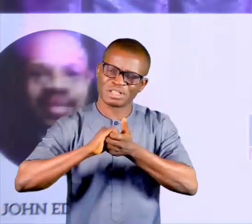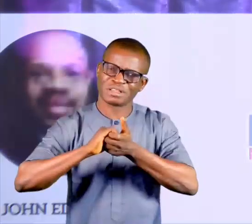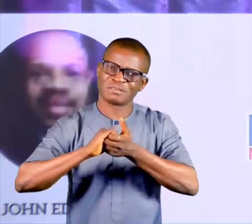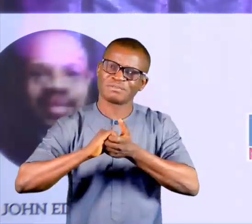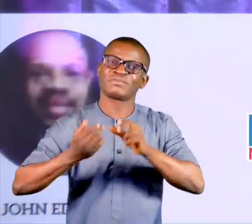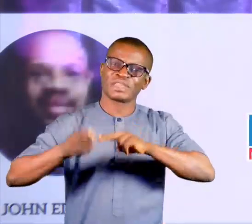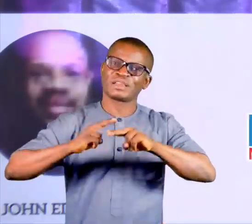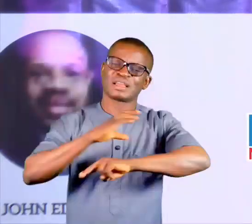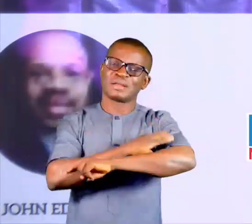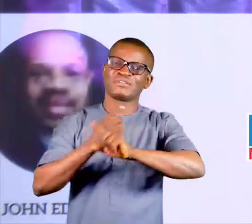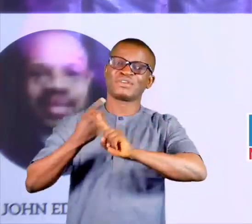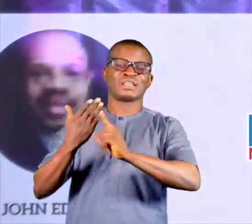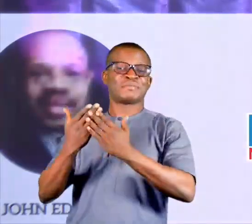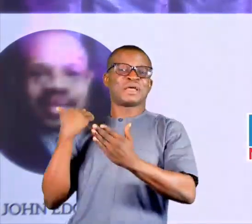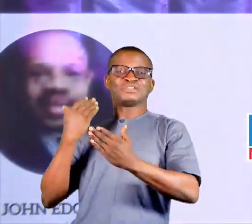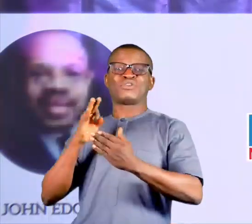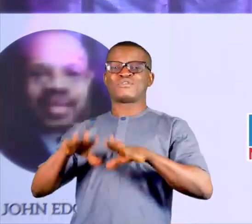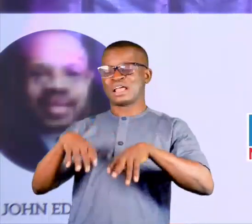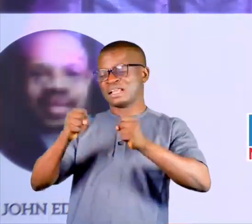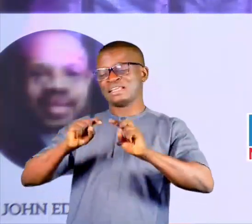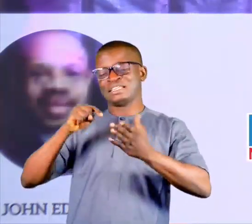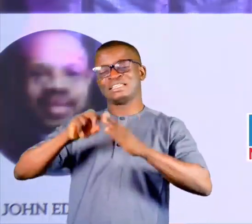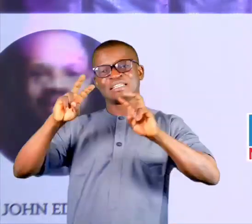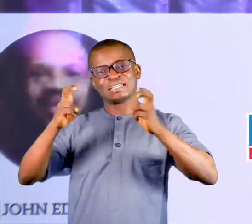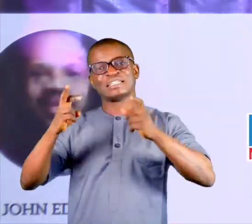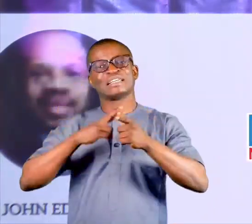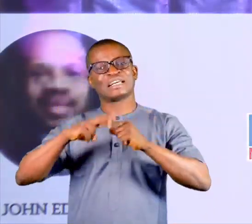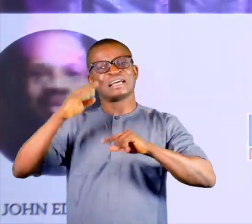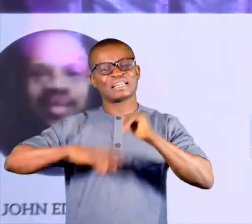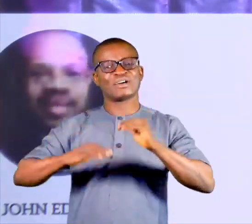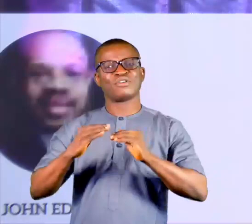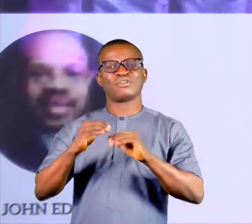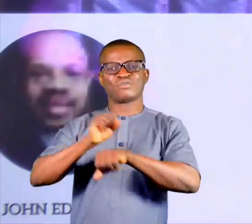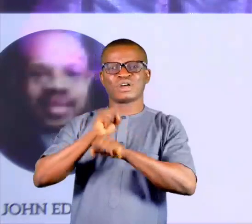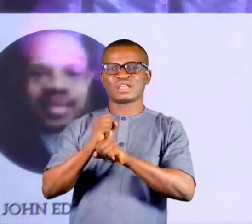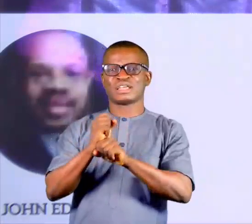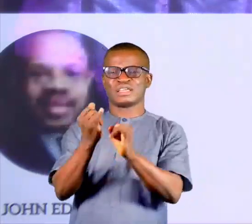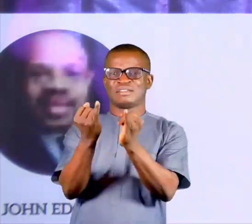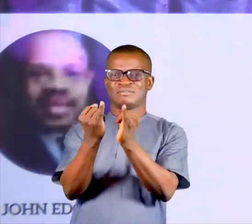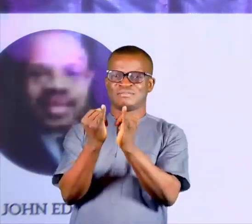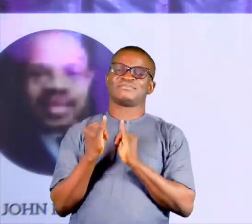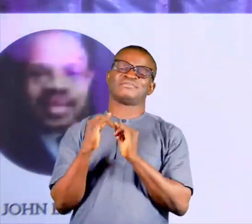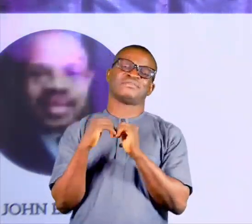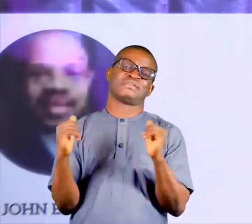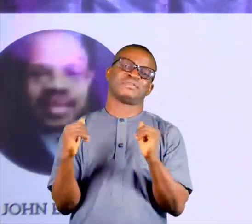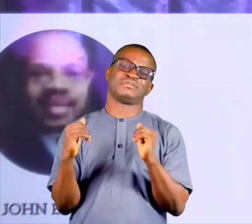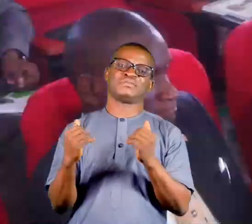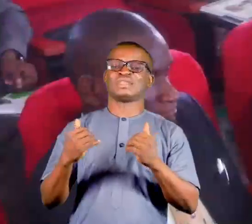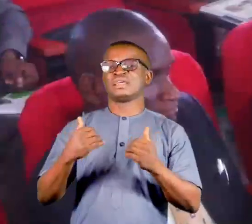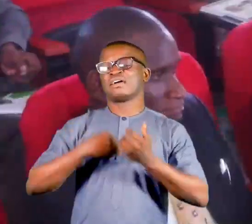and synergize from the initial stage of handling these cases rather than working in disconnected silos.